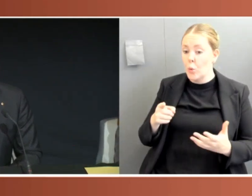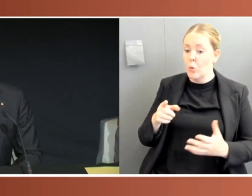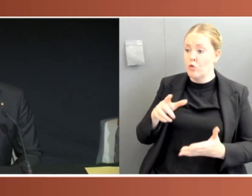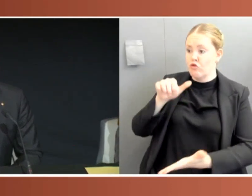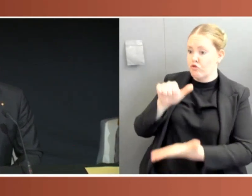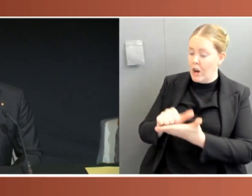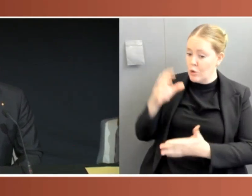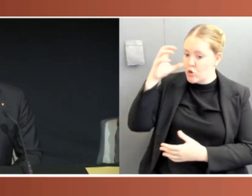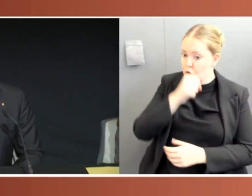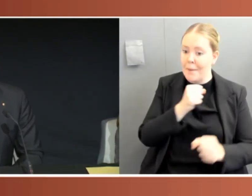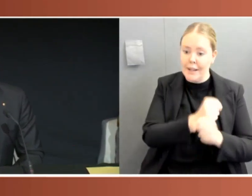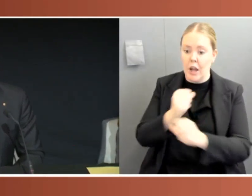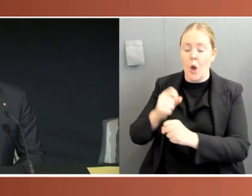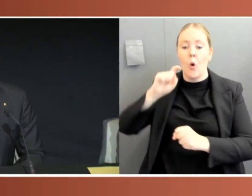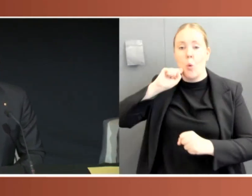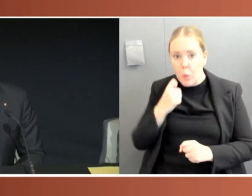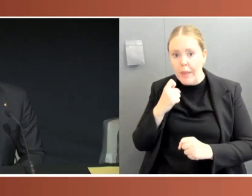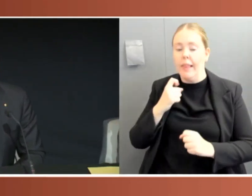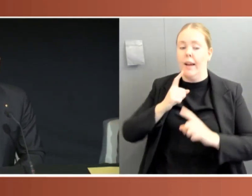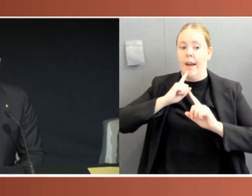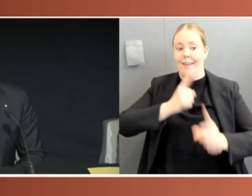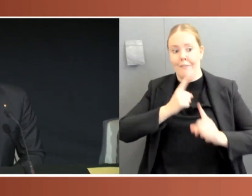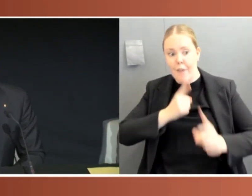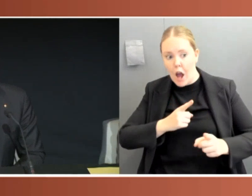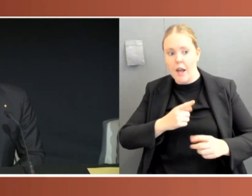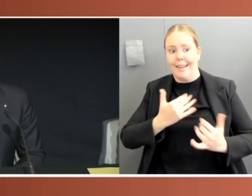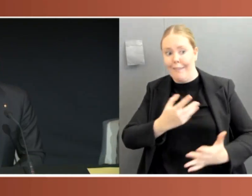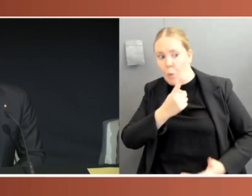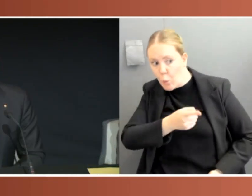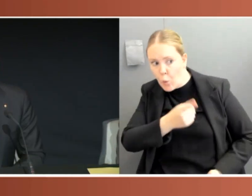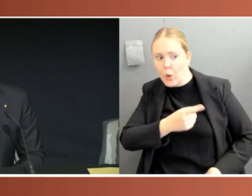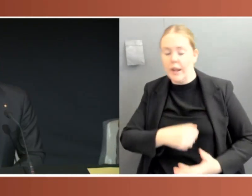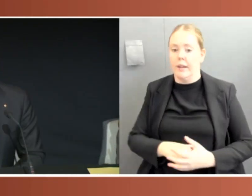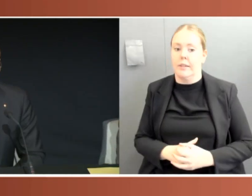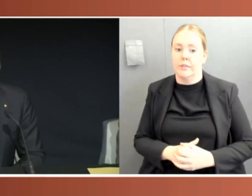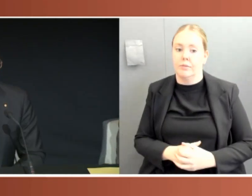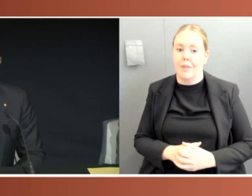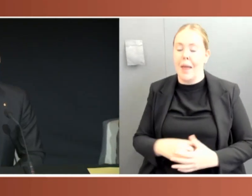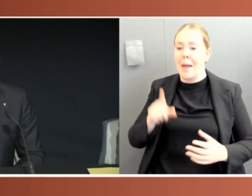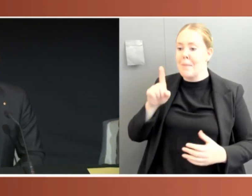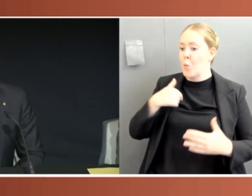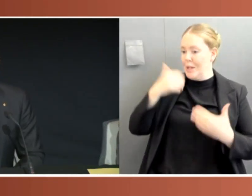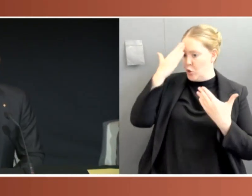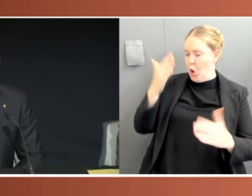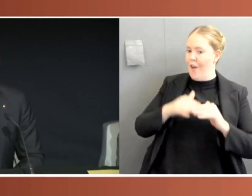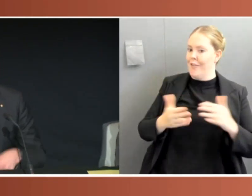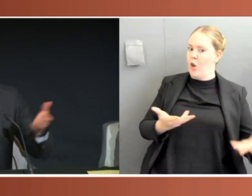quite know what happened, of course. We weren't there for the conversations. But either there was advise and warning, but the Prime Minister just didn't take it and proceeded, which